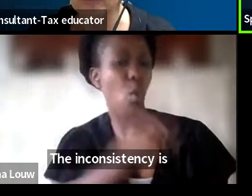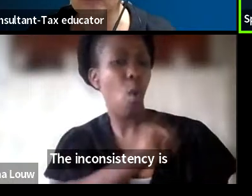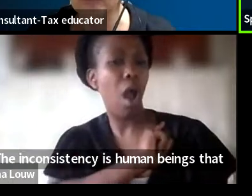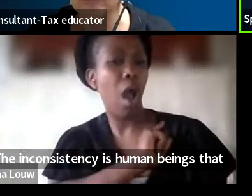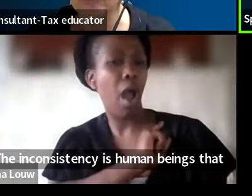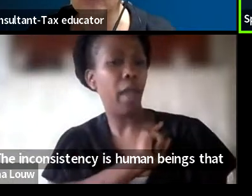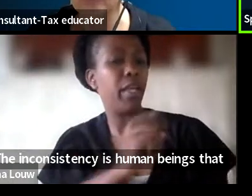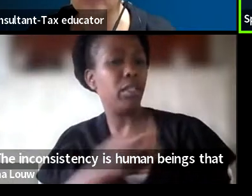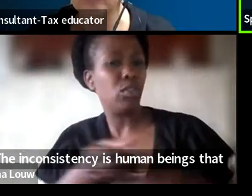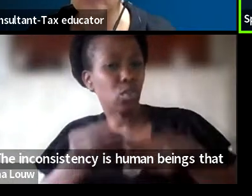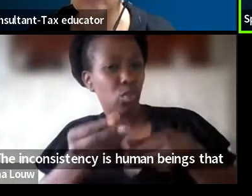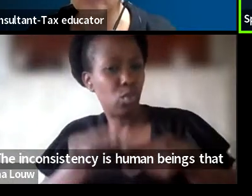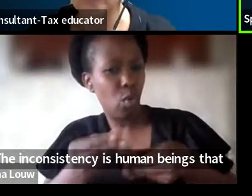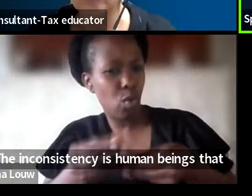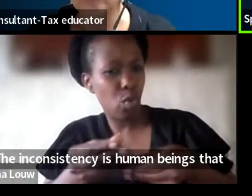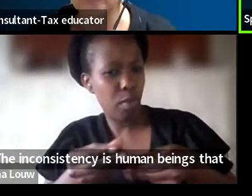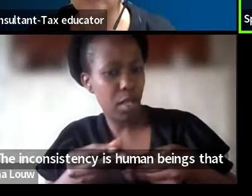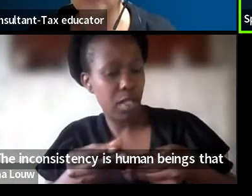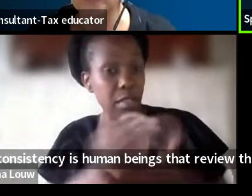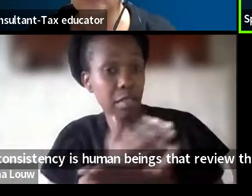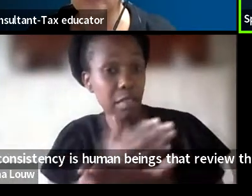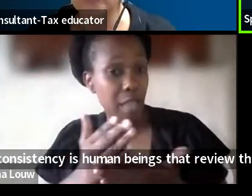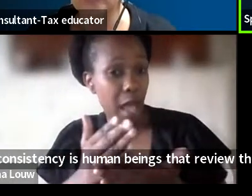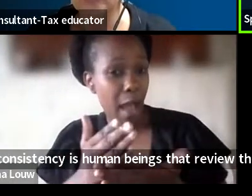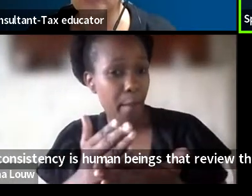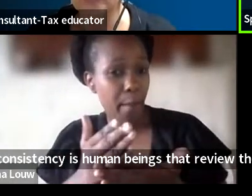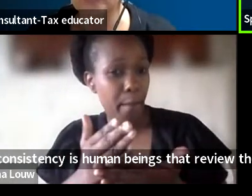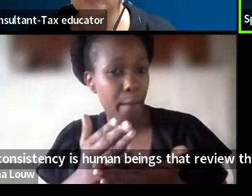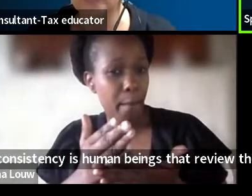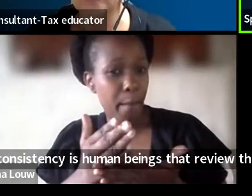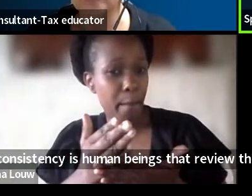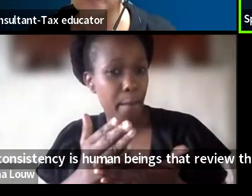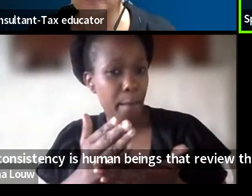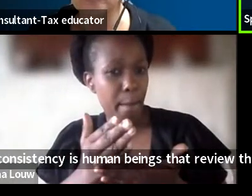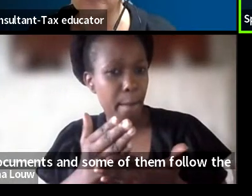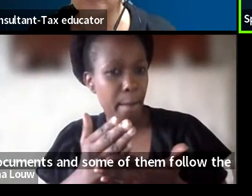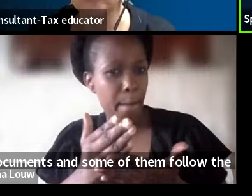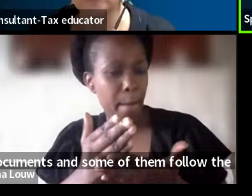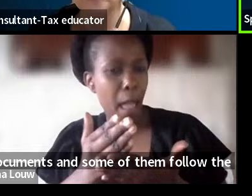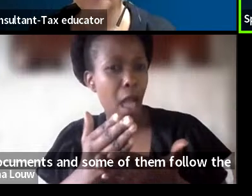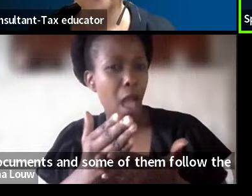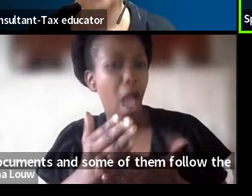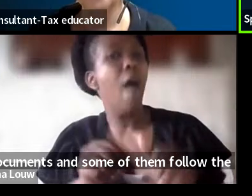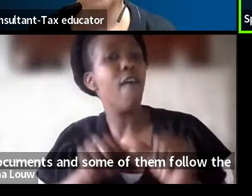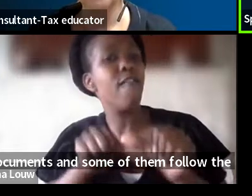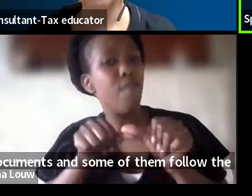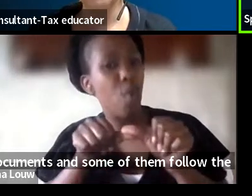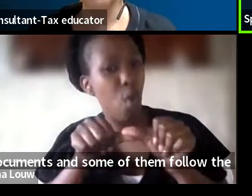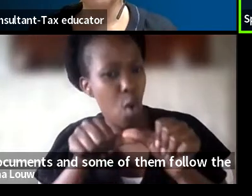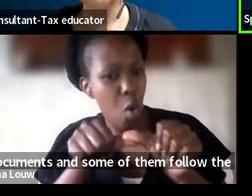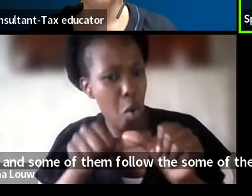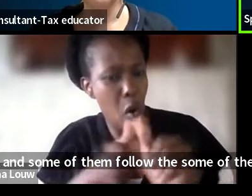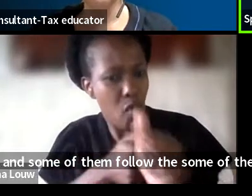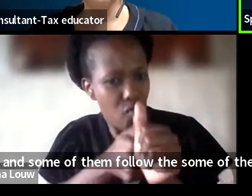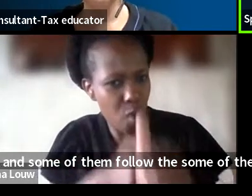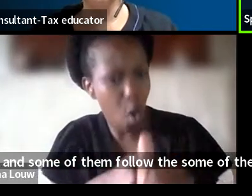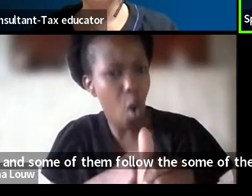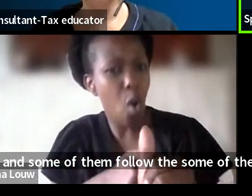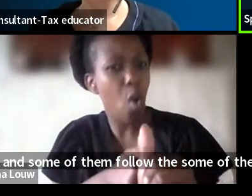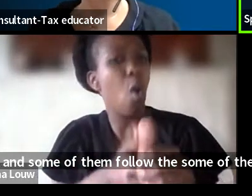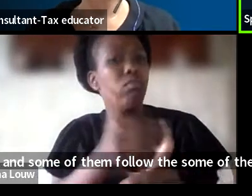and some of them follow the process procedures, some of them do not follow it correctly, and that